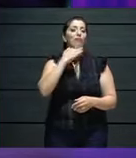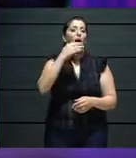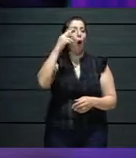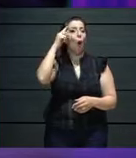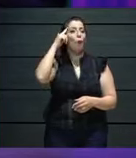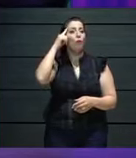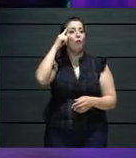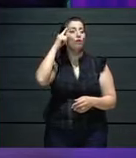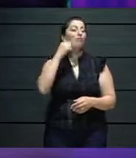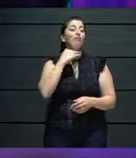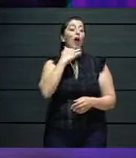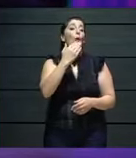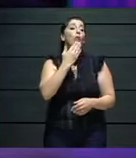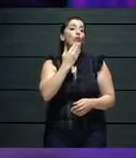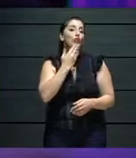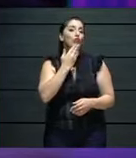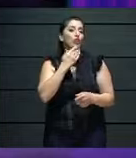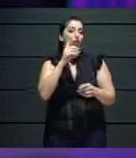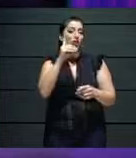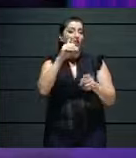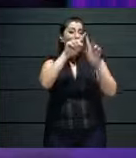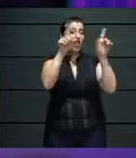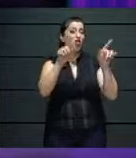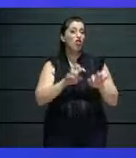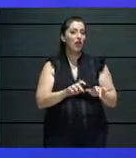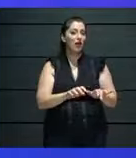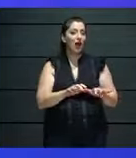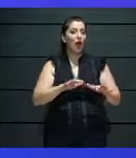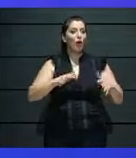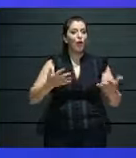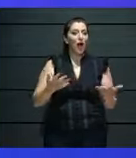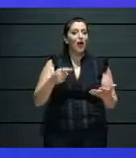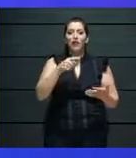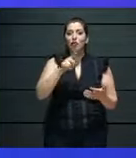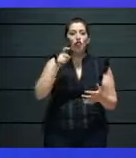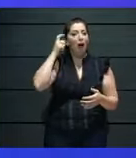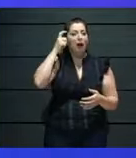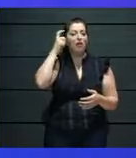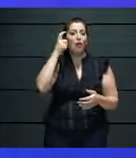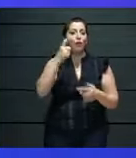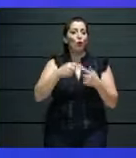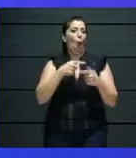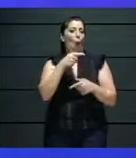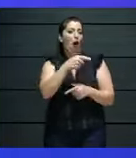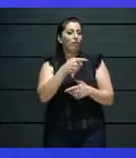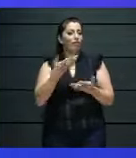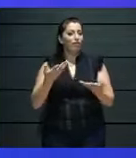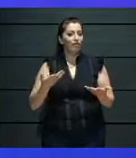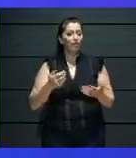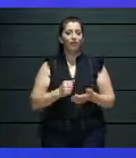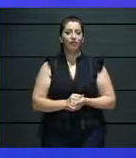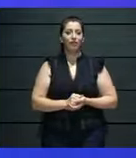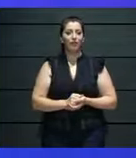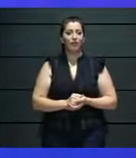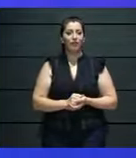locally and even internationally. Yes. Elaine, you know me. I am a people's person